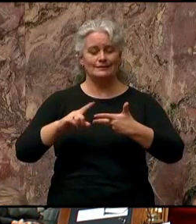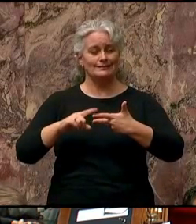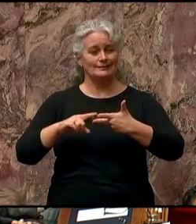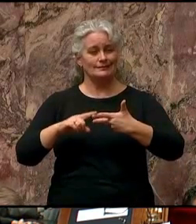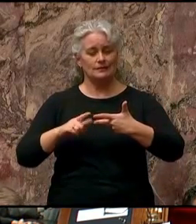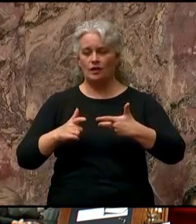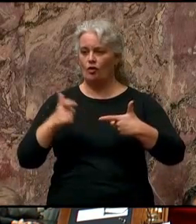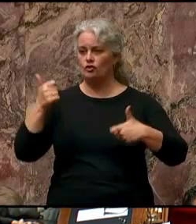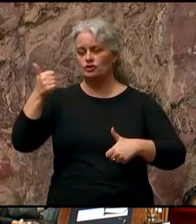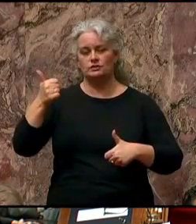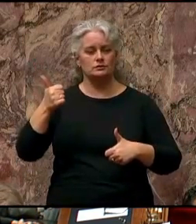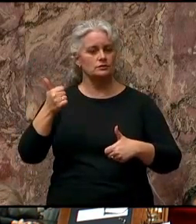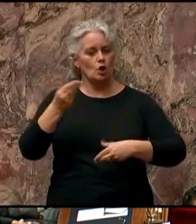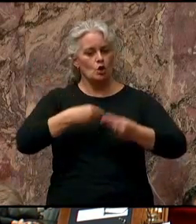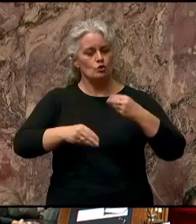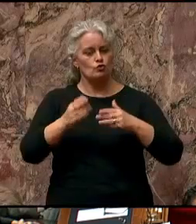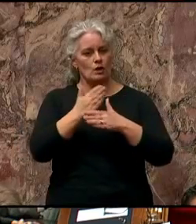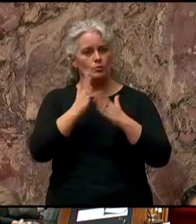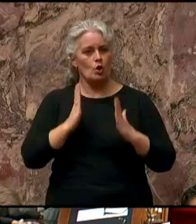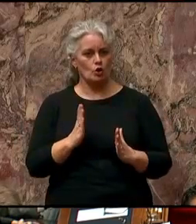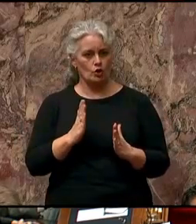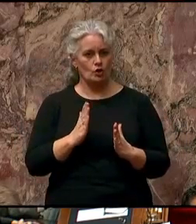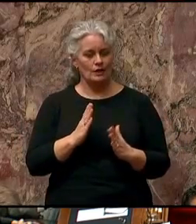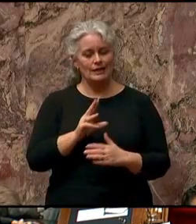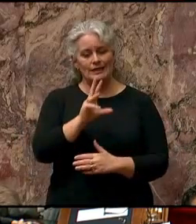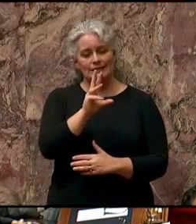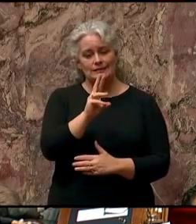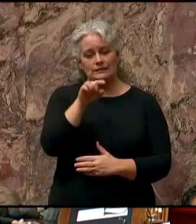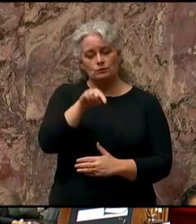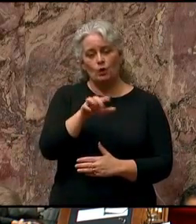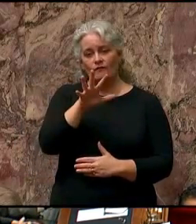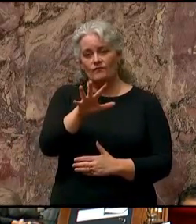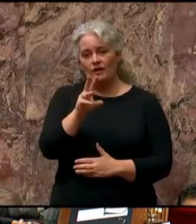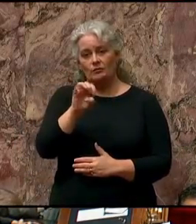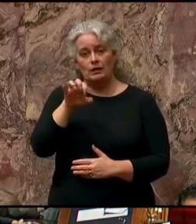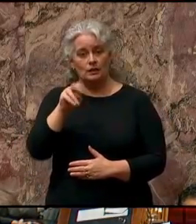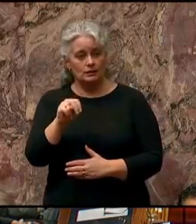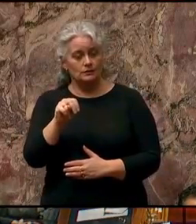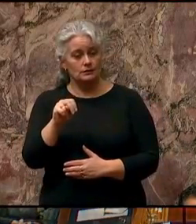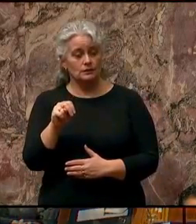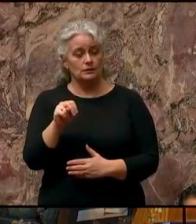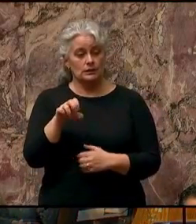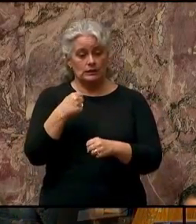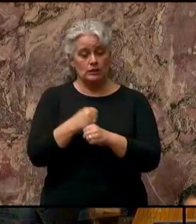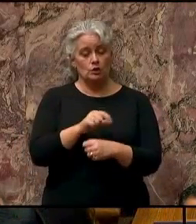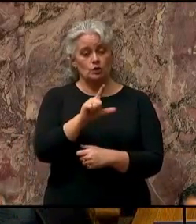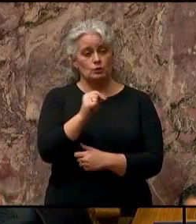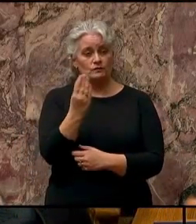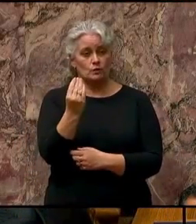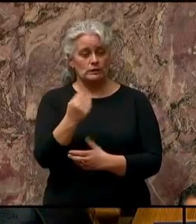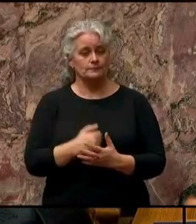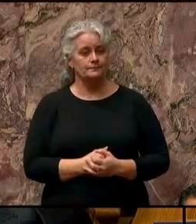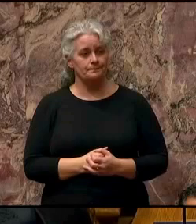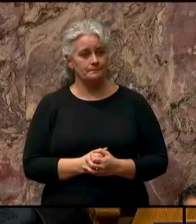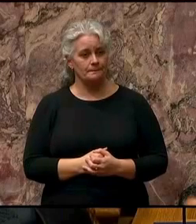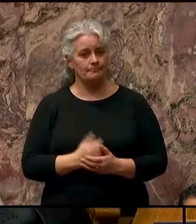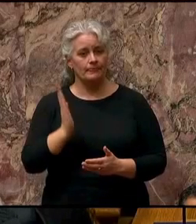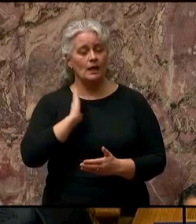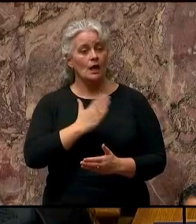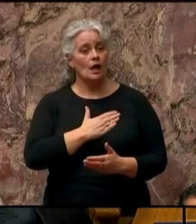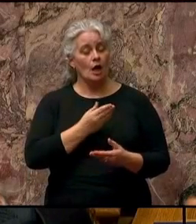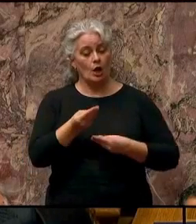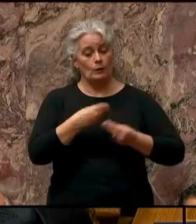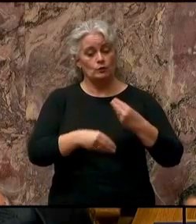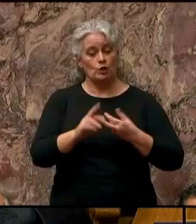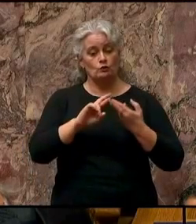partner, accounting for $6.5 billion in 2014. Our trading relationship